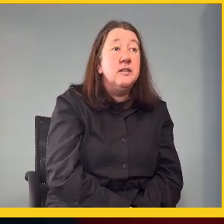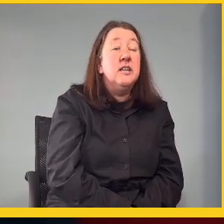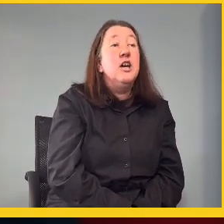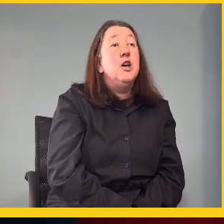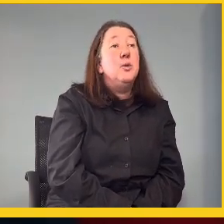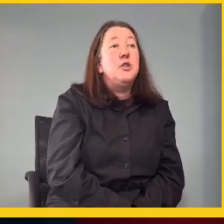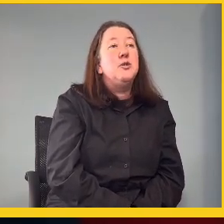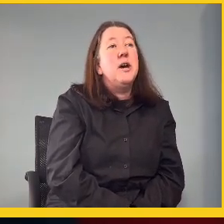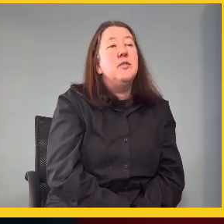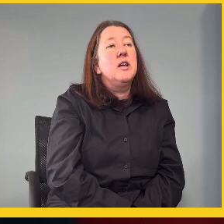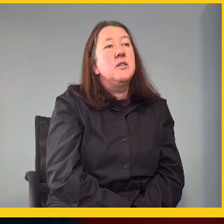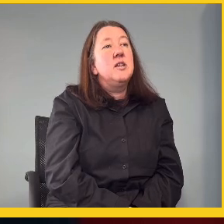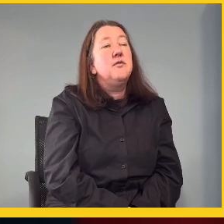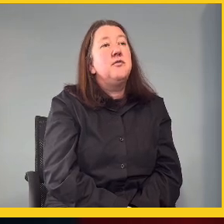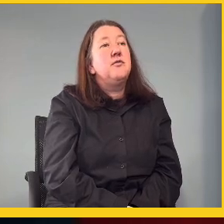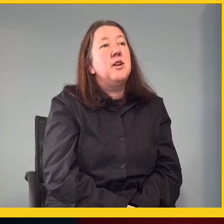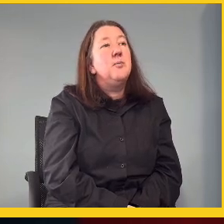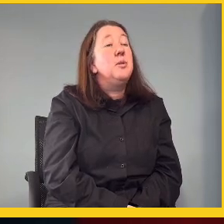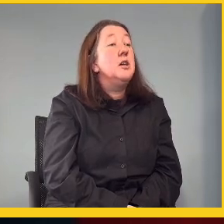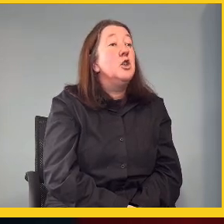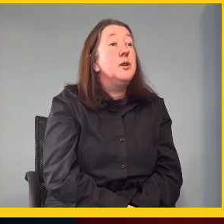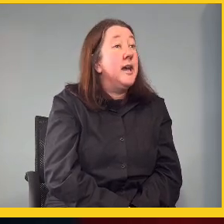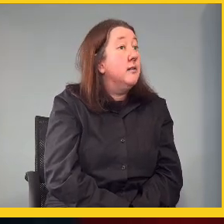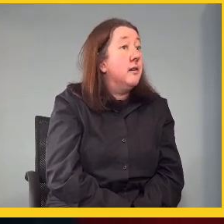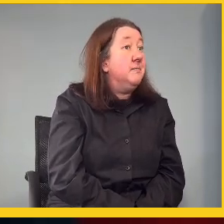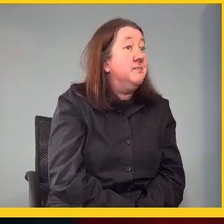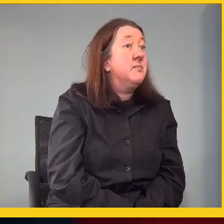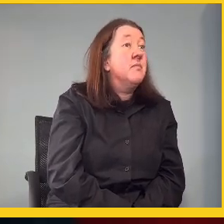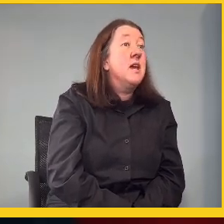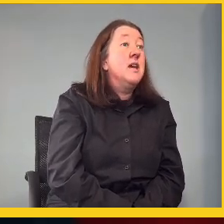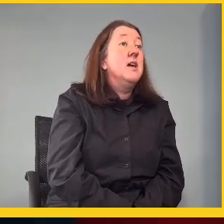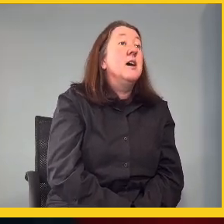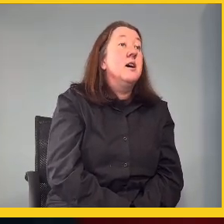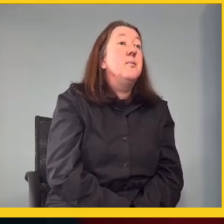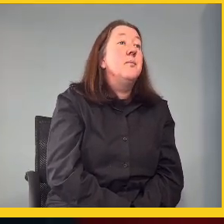Africa. We do have another deaf MP in Uganda.